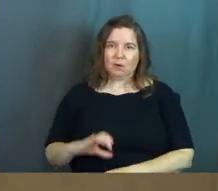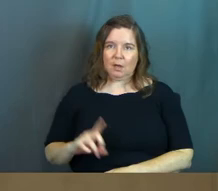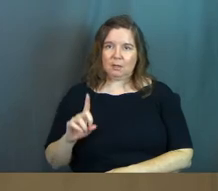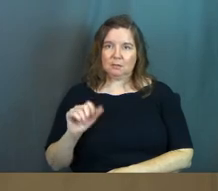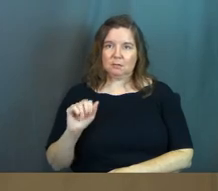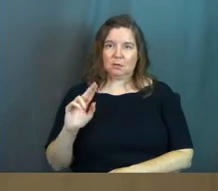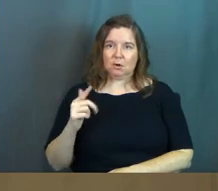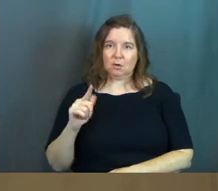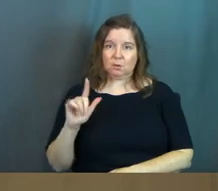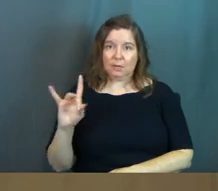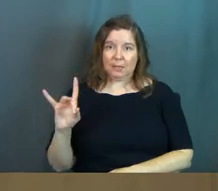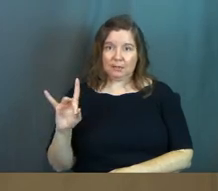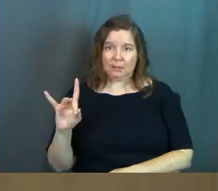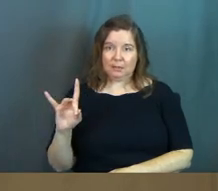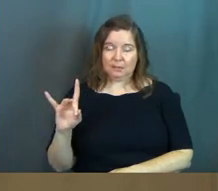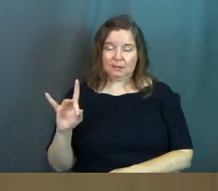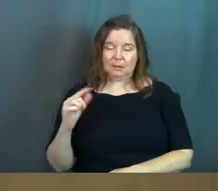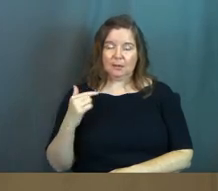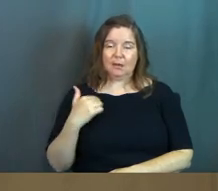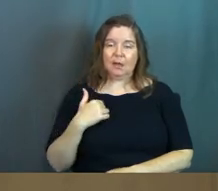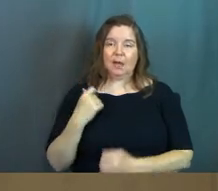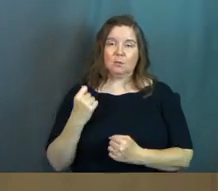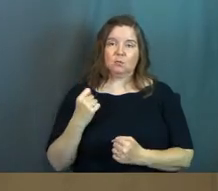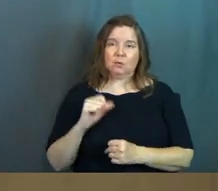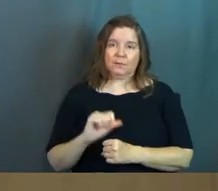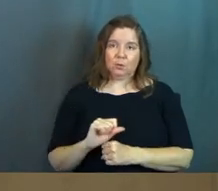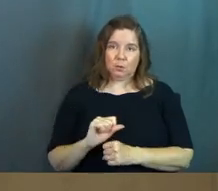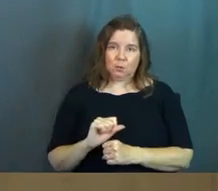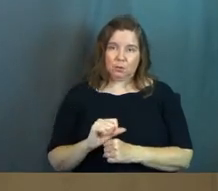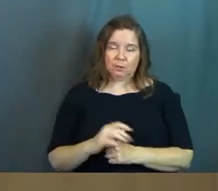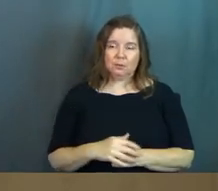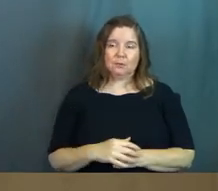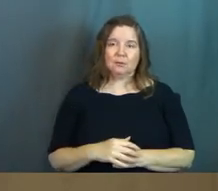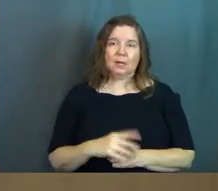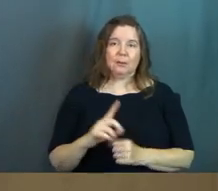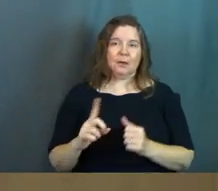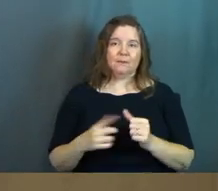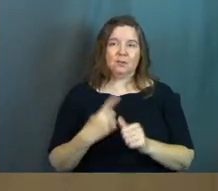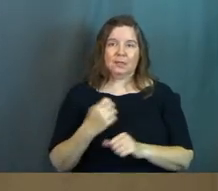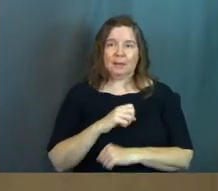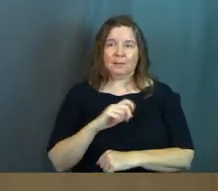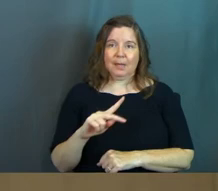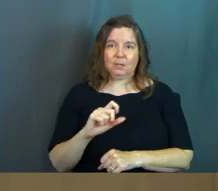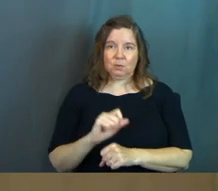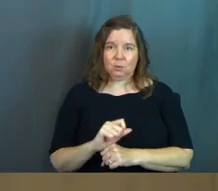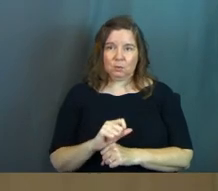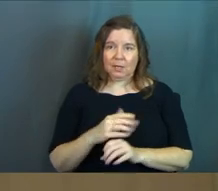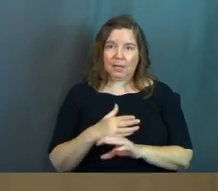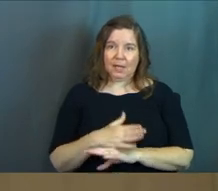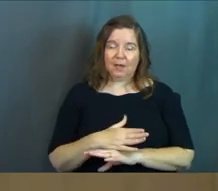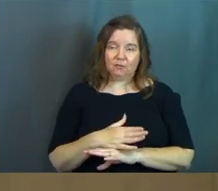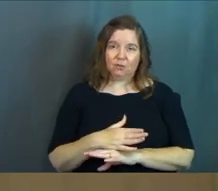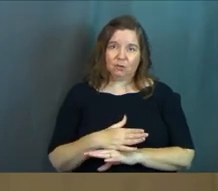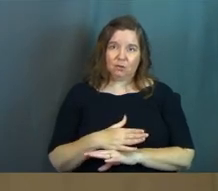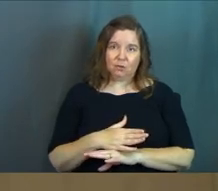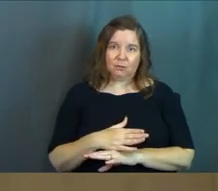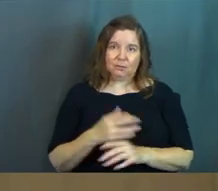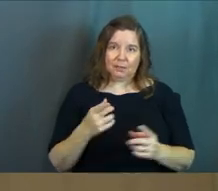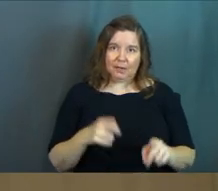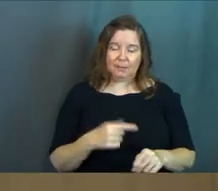On August 28th, I was driving to work. And it was my first day back to work after the incident.